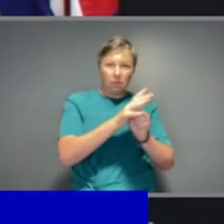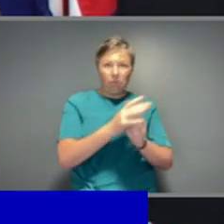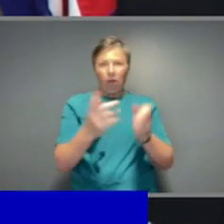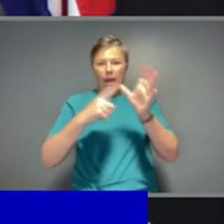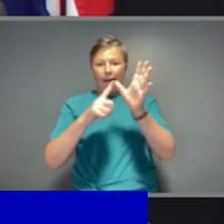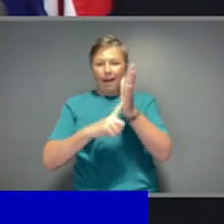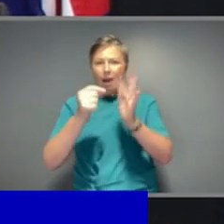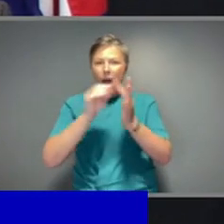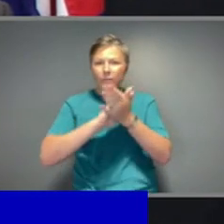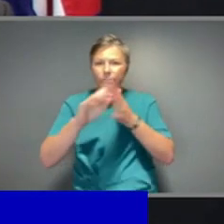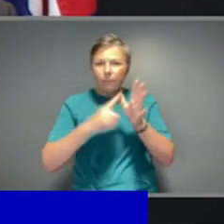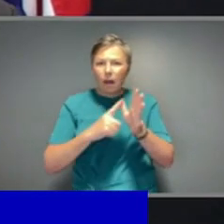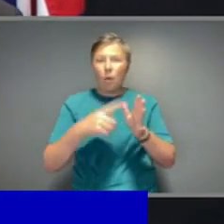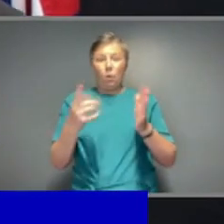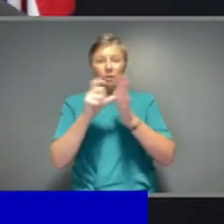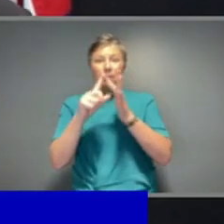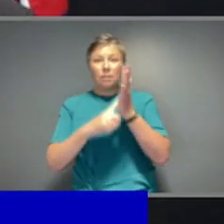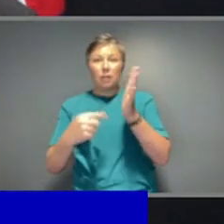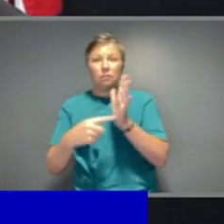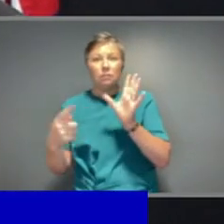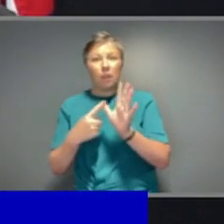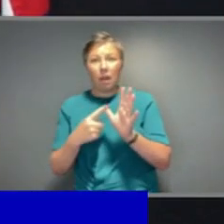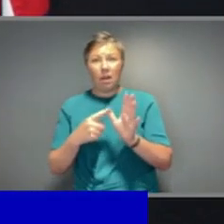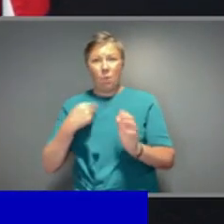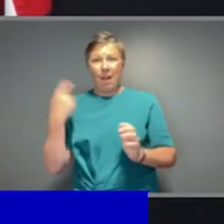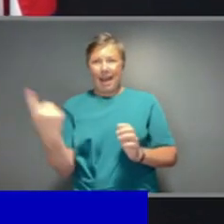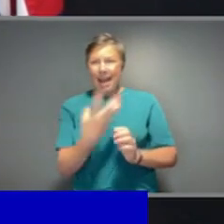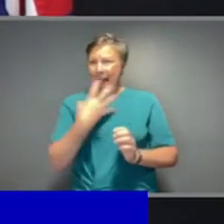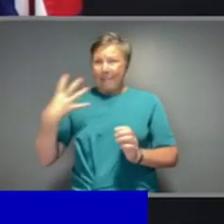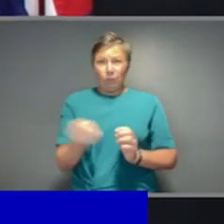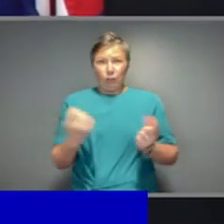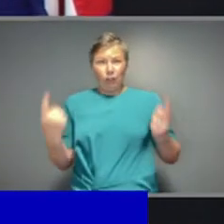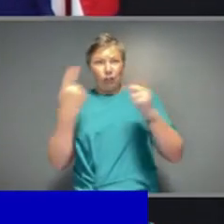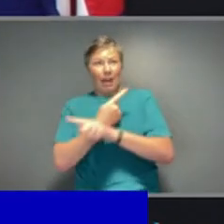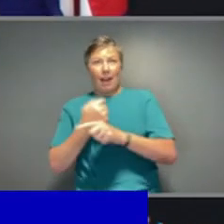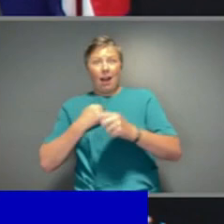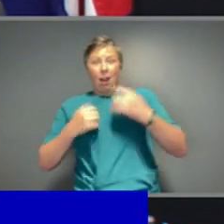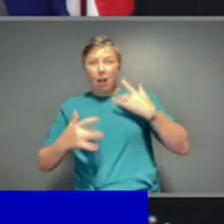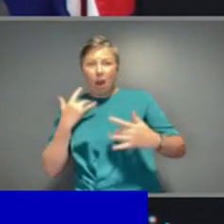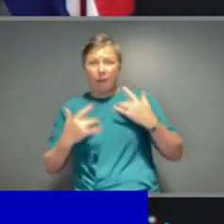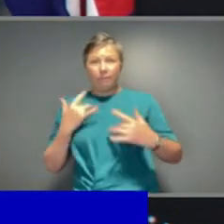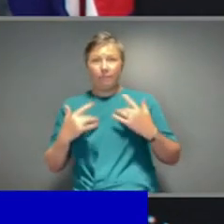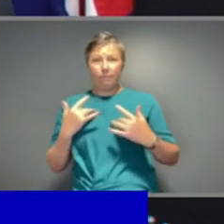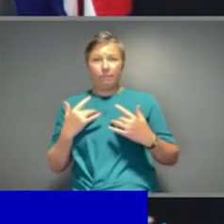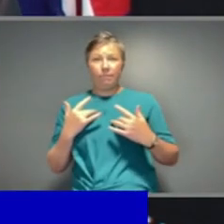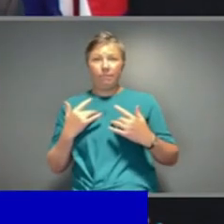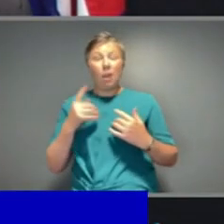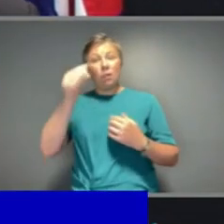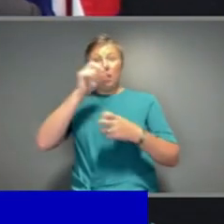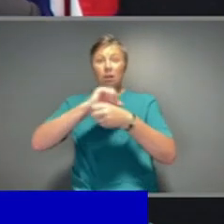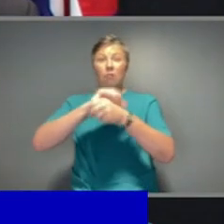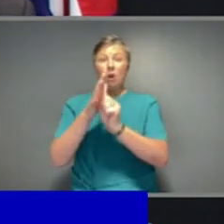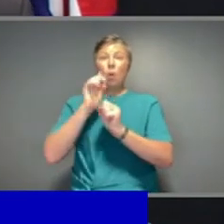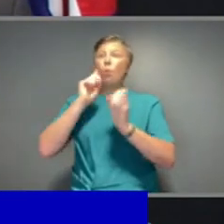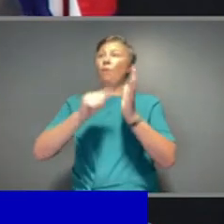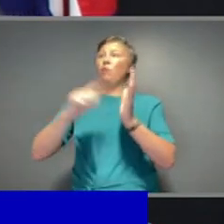back to living with the virus. Of course, the virus will never be eliminated. It can take a very, very long time